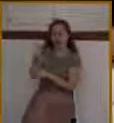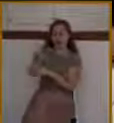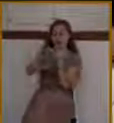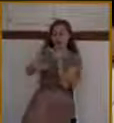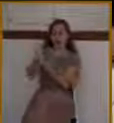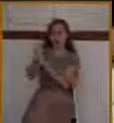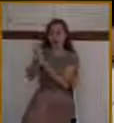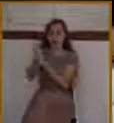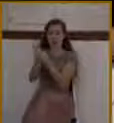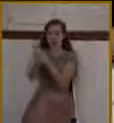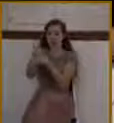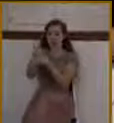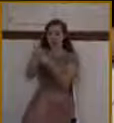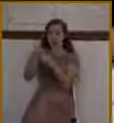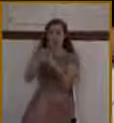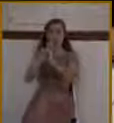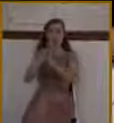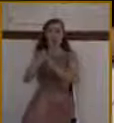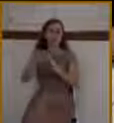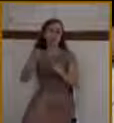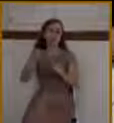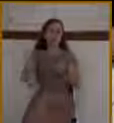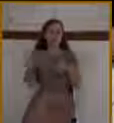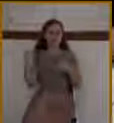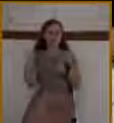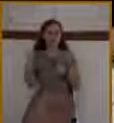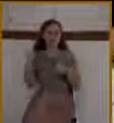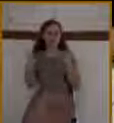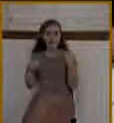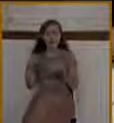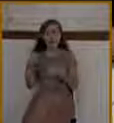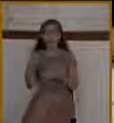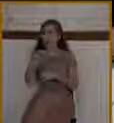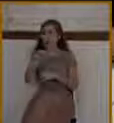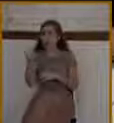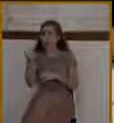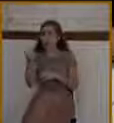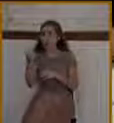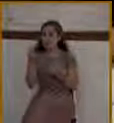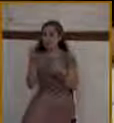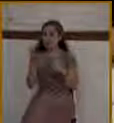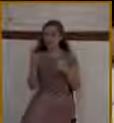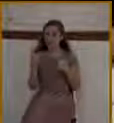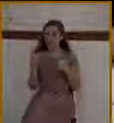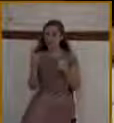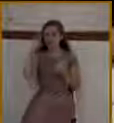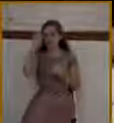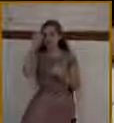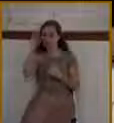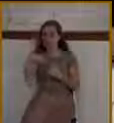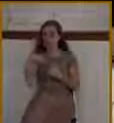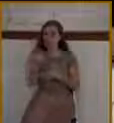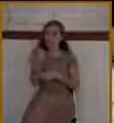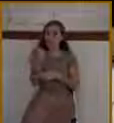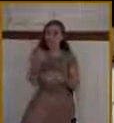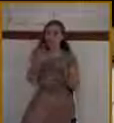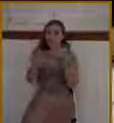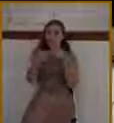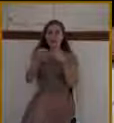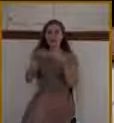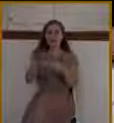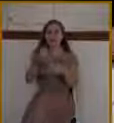But I think it also speaks of something else. Did you know that during one of the feasts, the Feast of the Tabernacles,